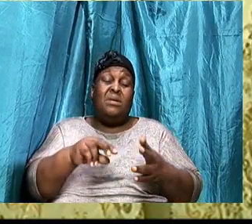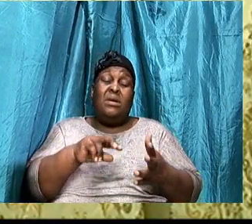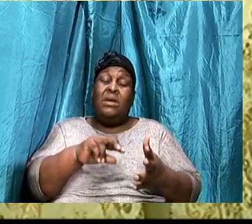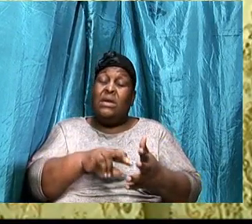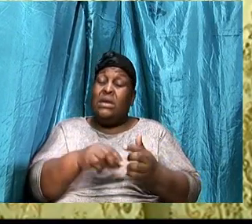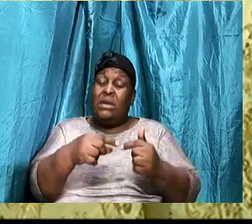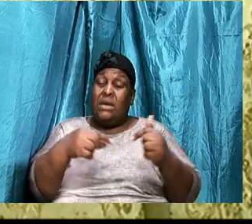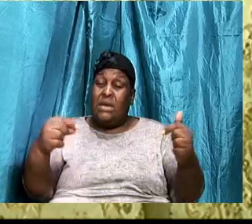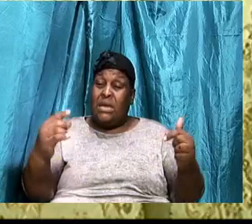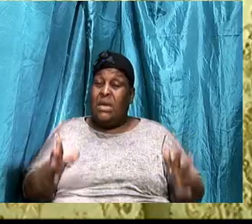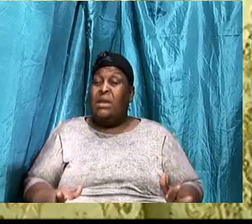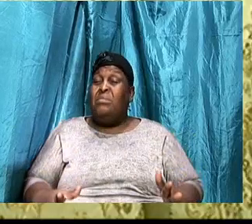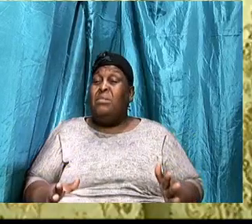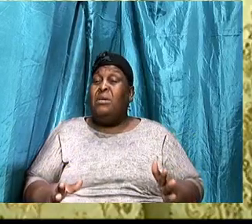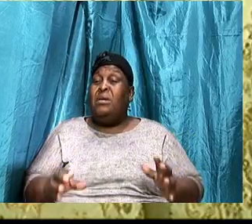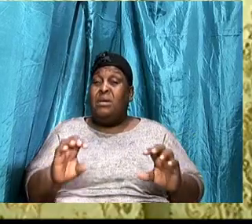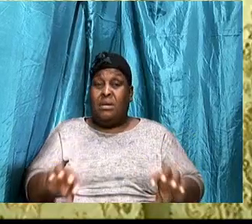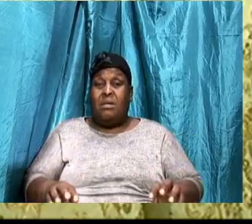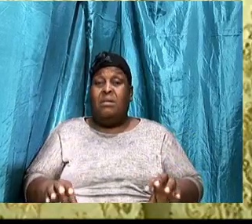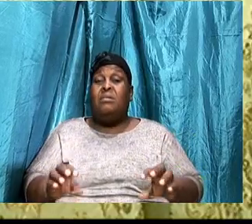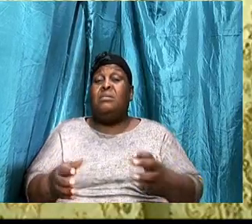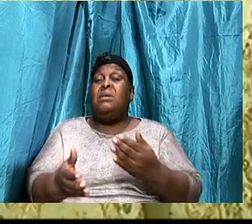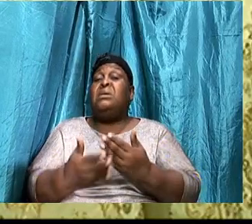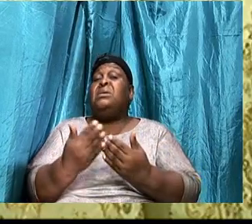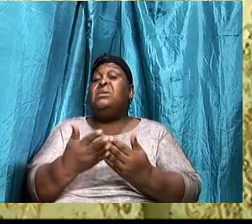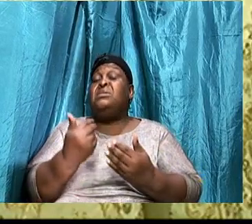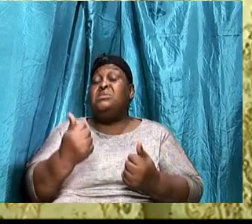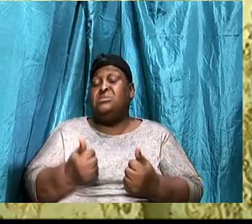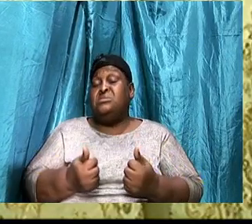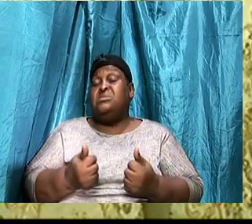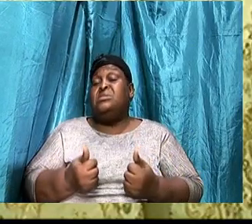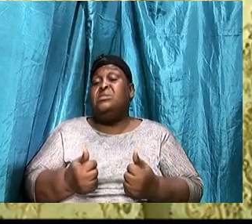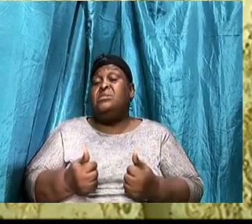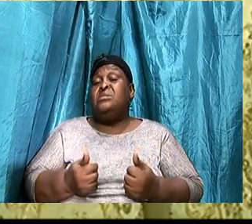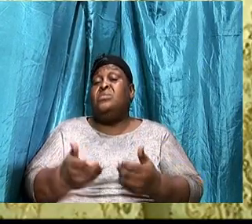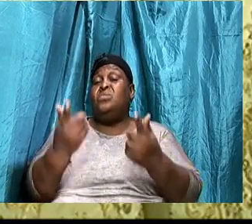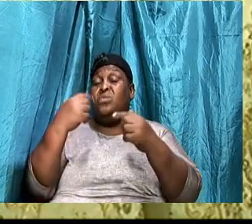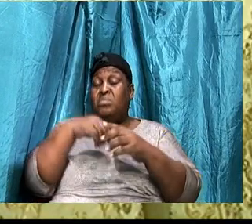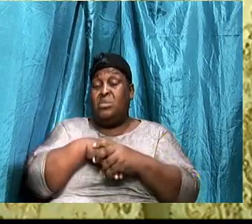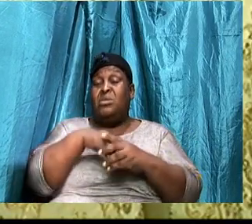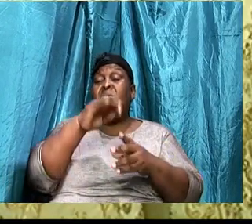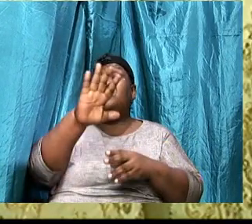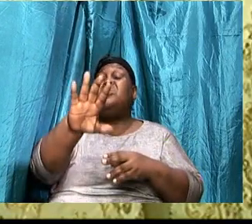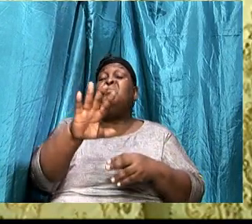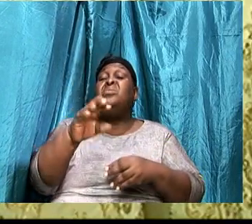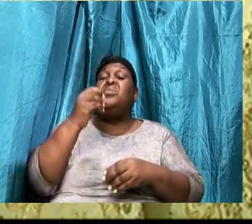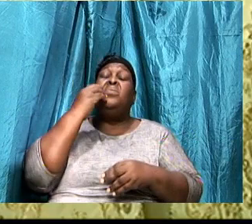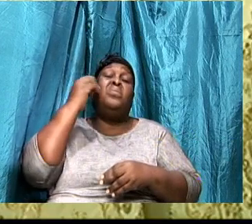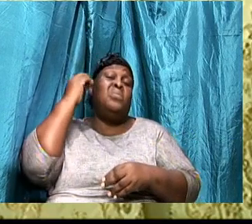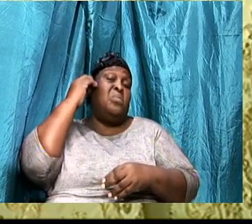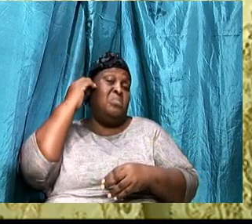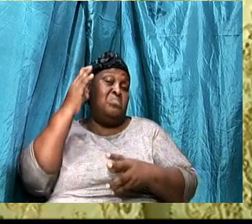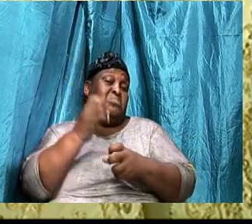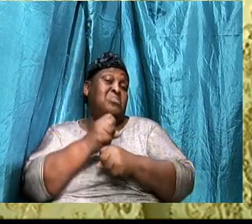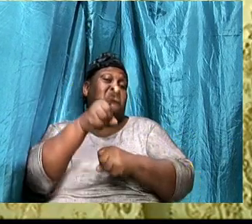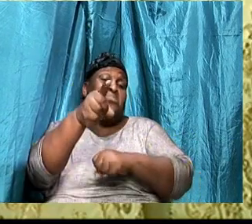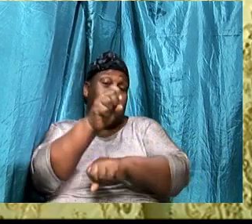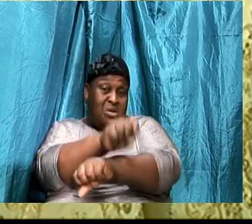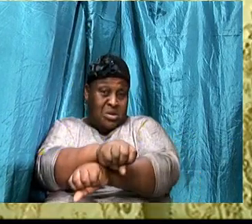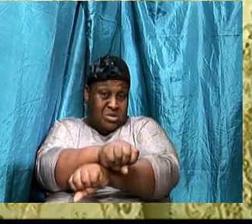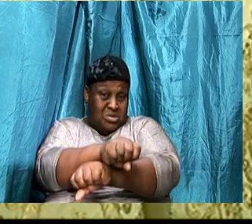infiltrate your camp And take you hostage. And you don't even know that the enemy